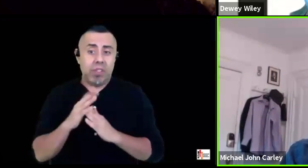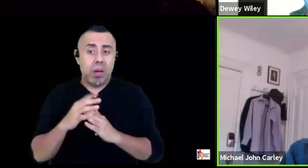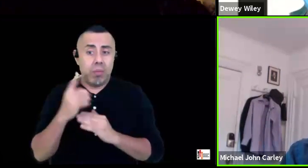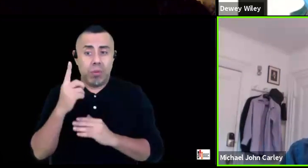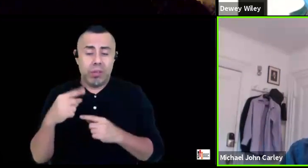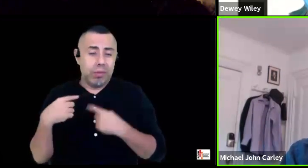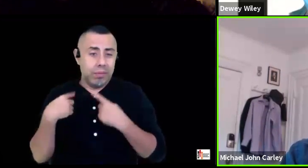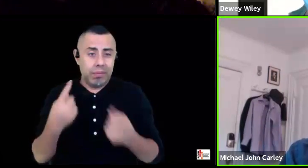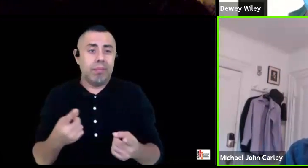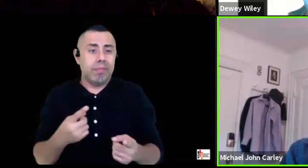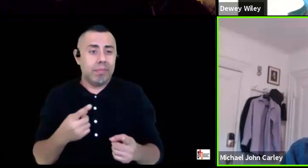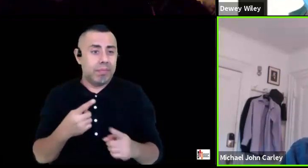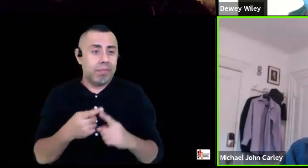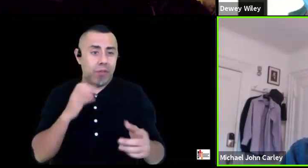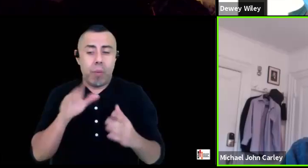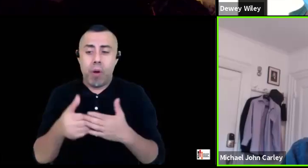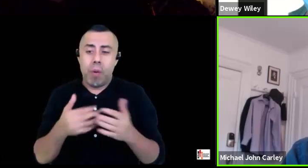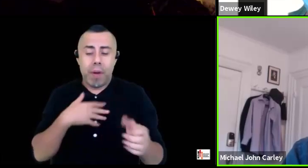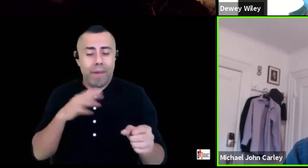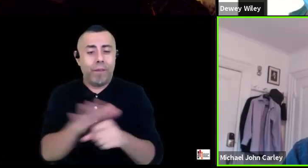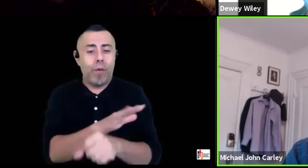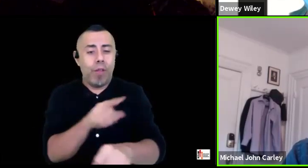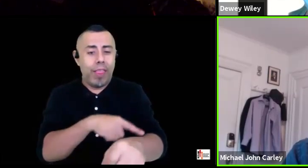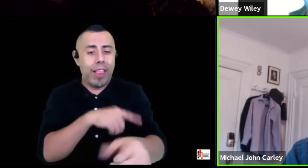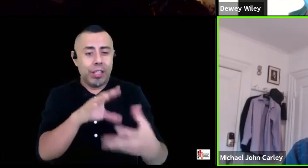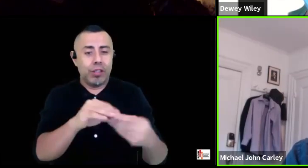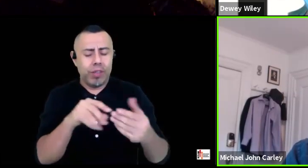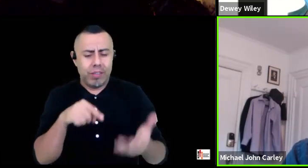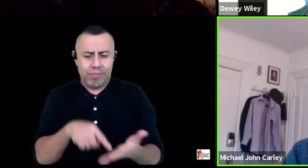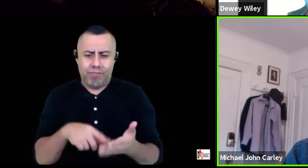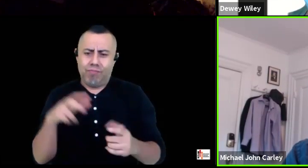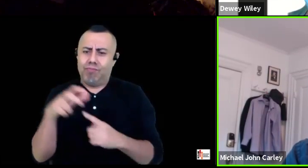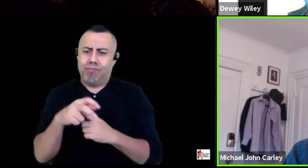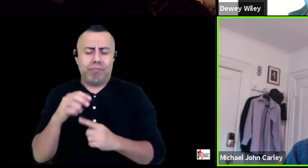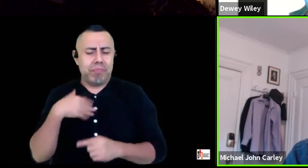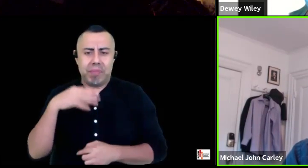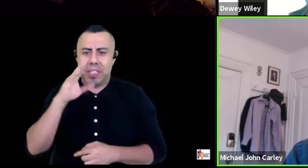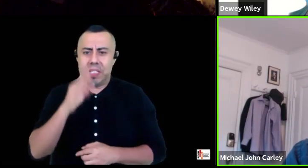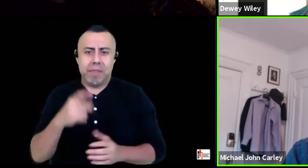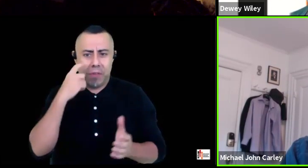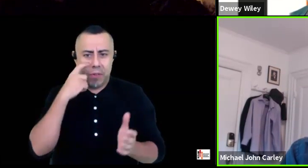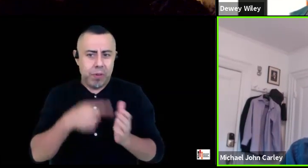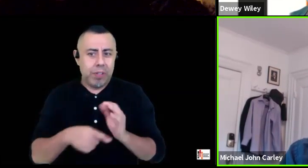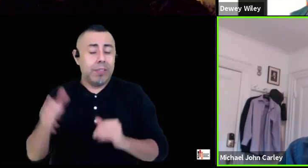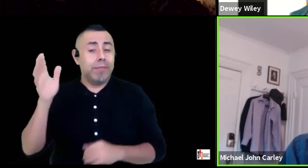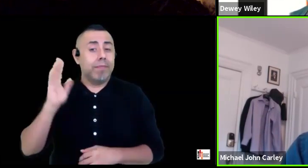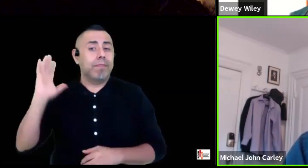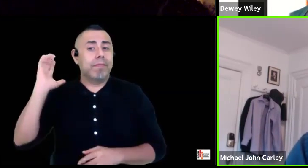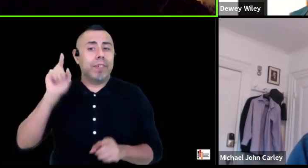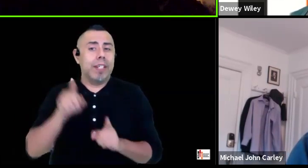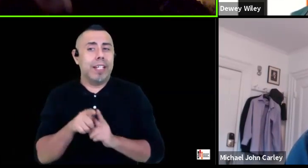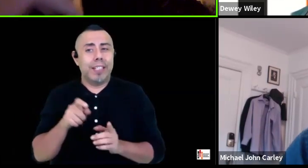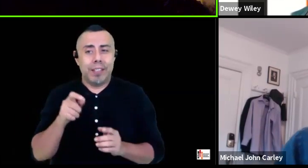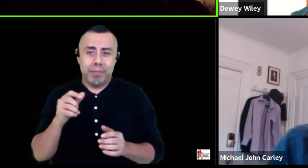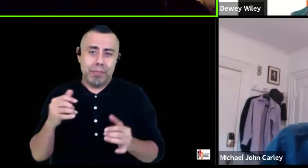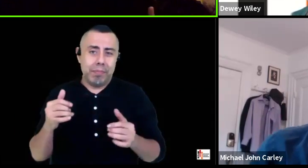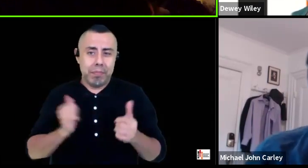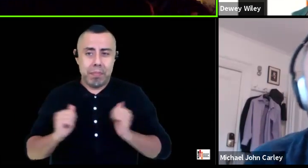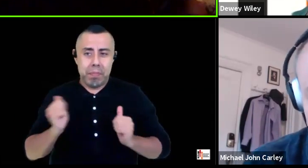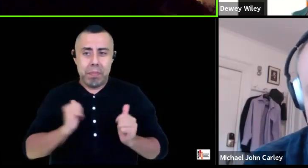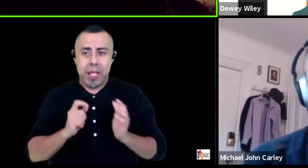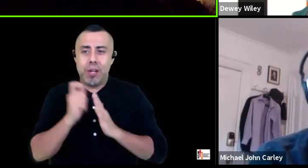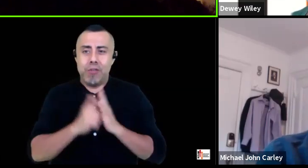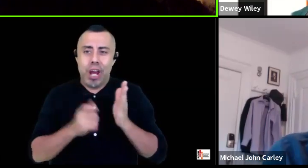know and uh you know i never i never noticed this in all my years as a playwright back then so go figure i think i